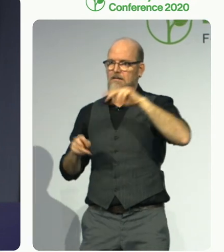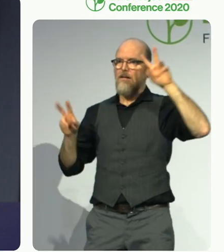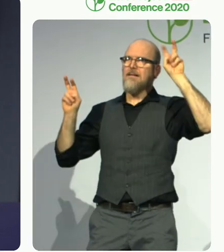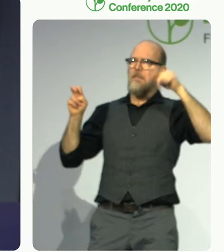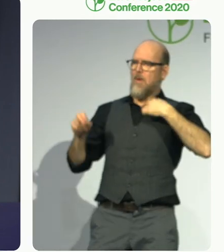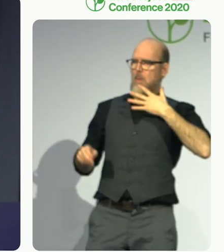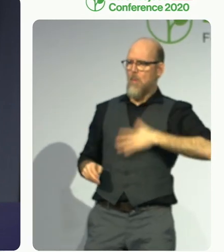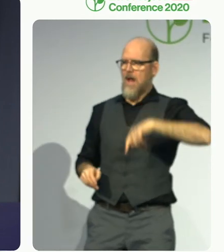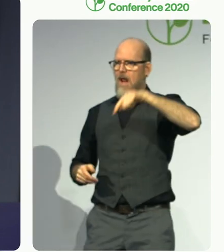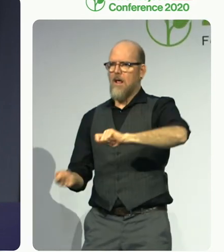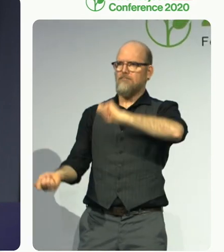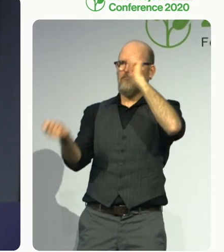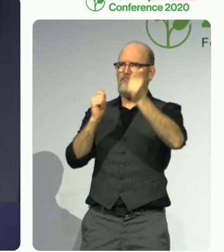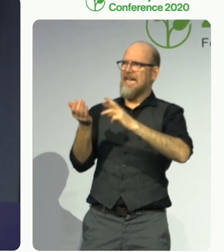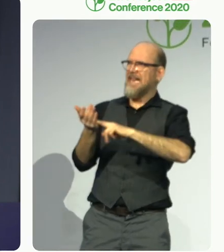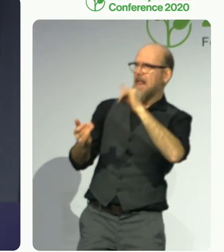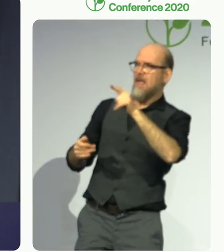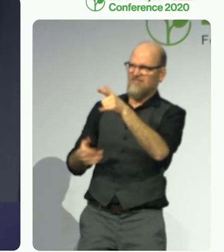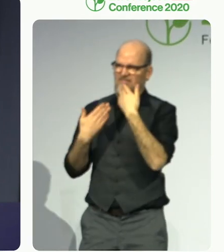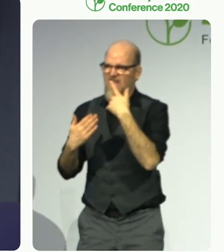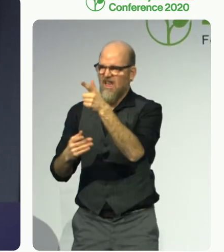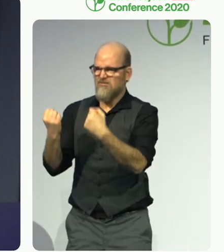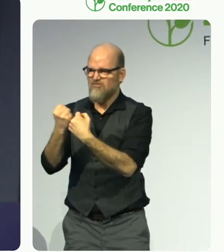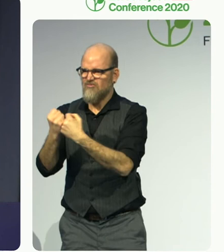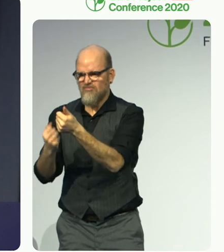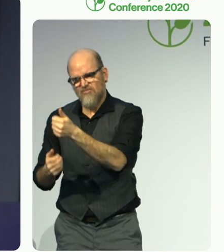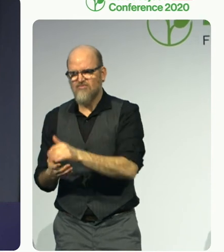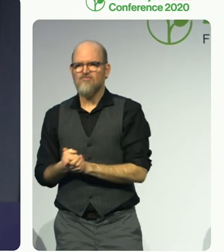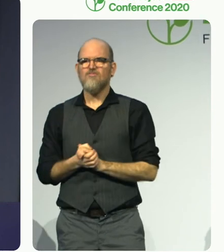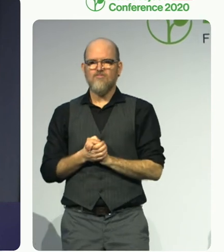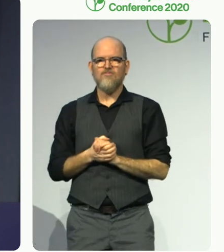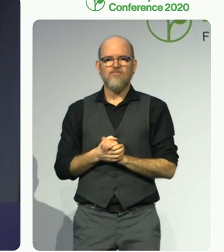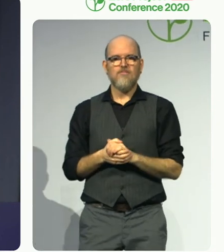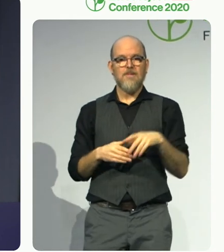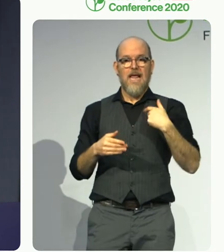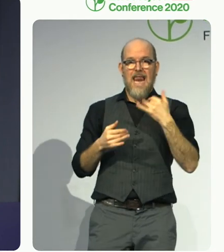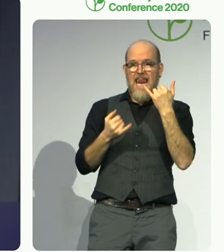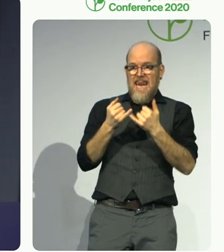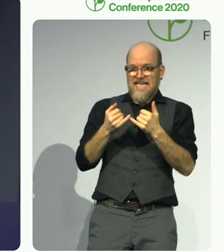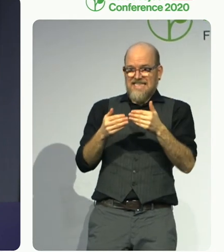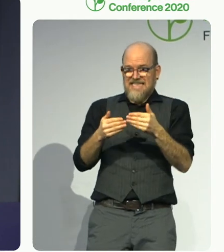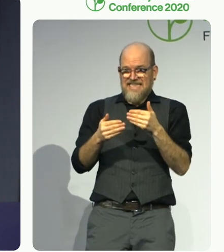me finish with both an announcement and an appeal. First the announcement.